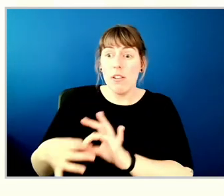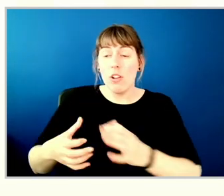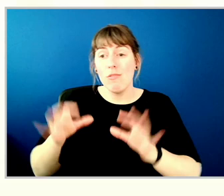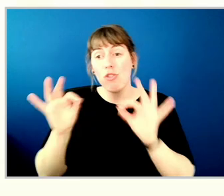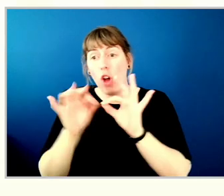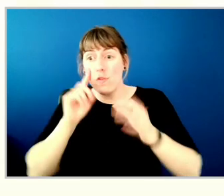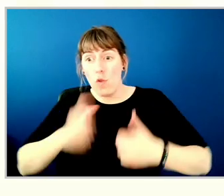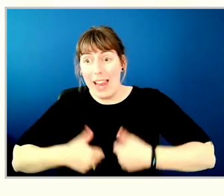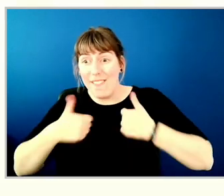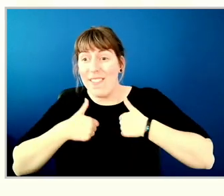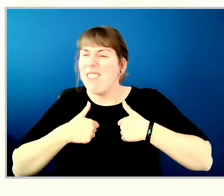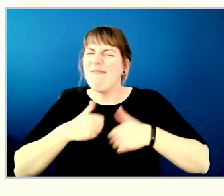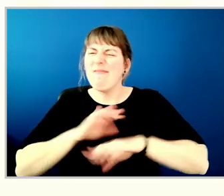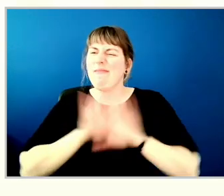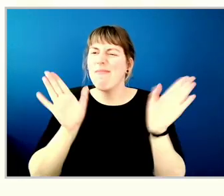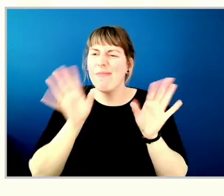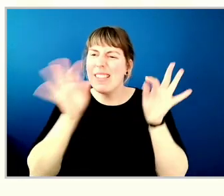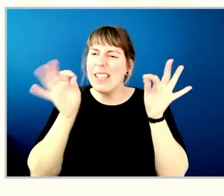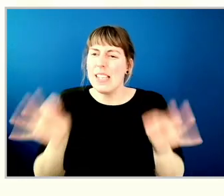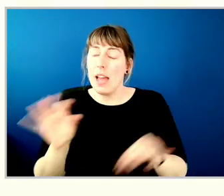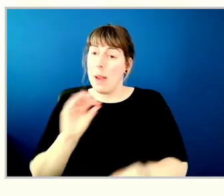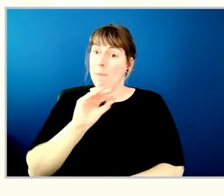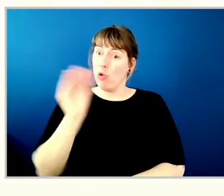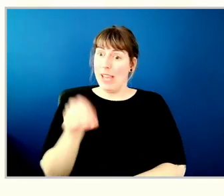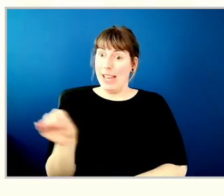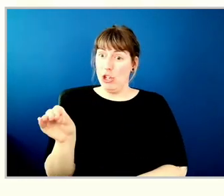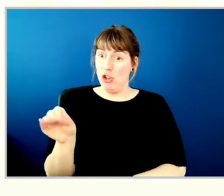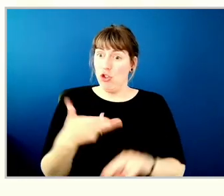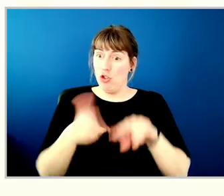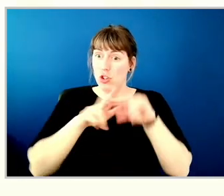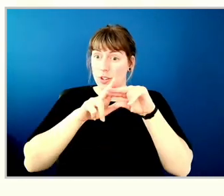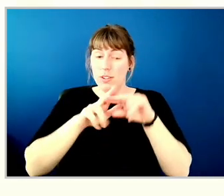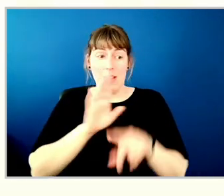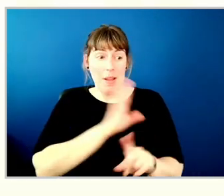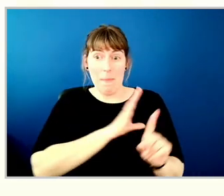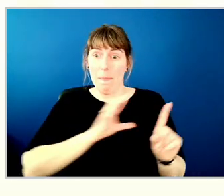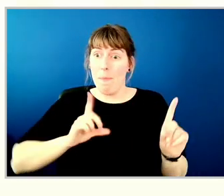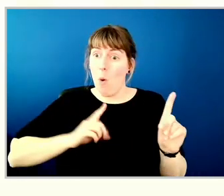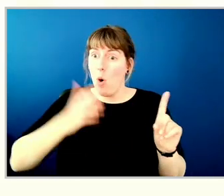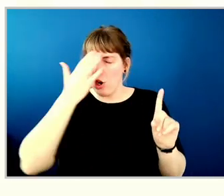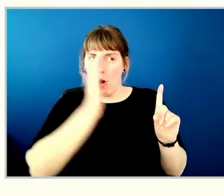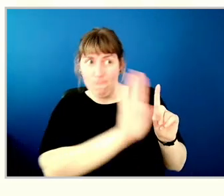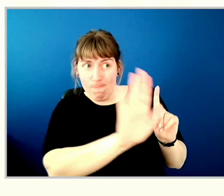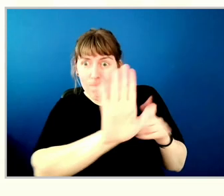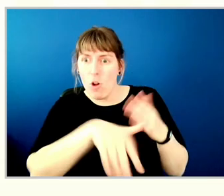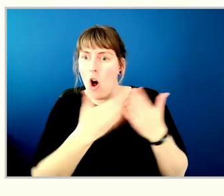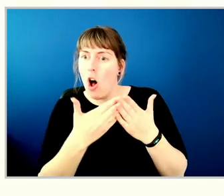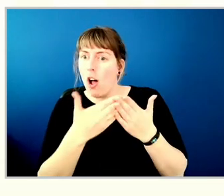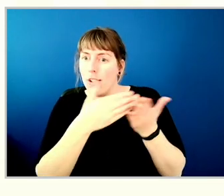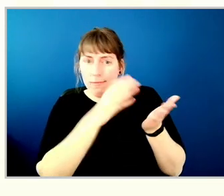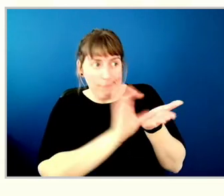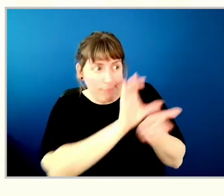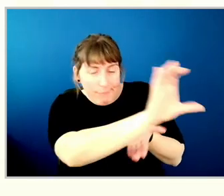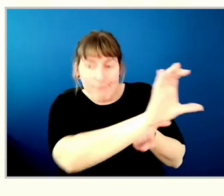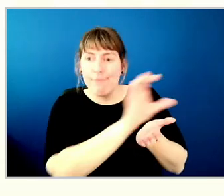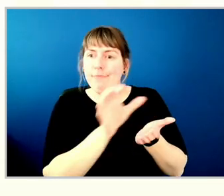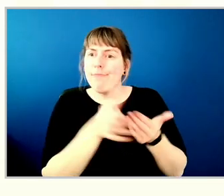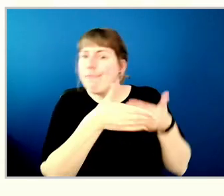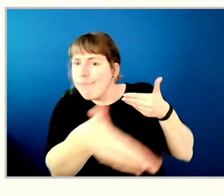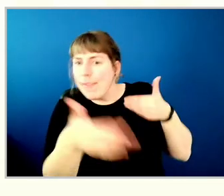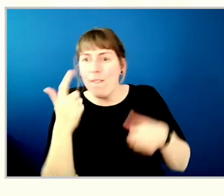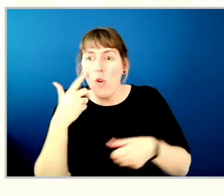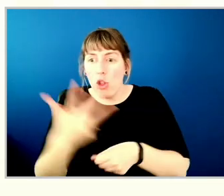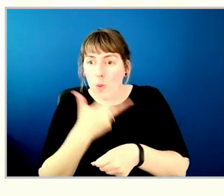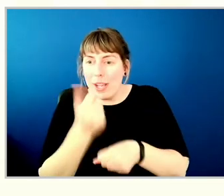percentage increase, the board would be able to know what their remuneration was going to be over the threat, over the next three years,